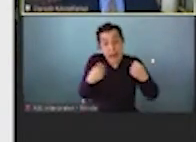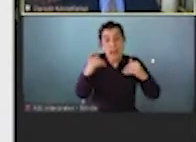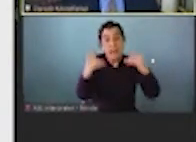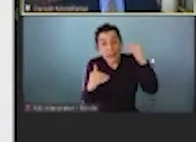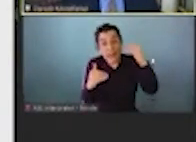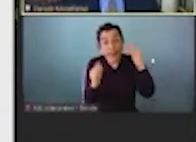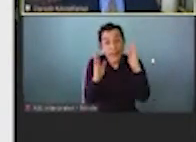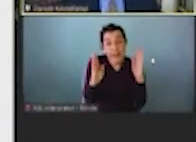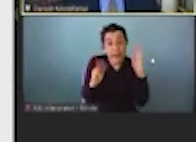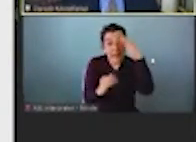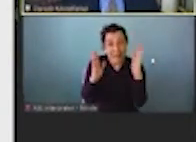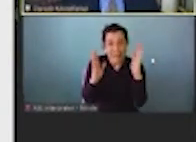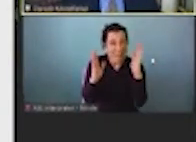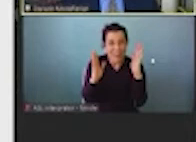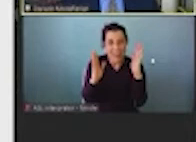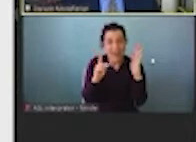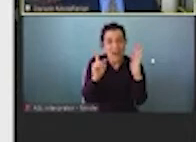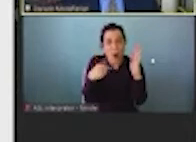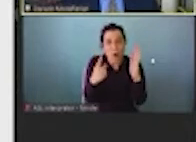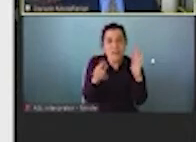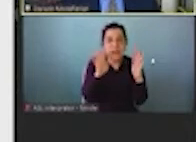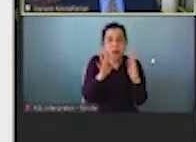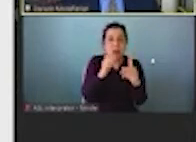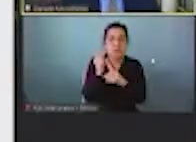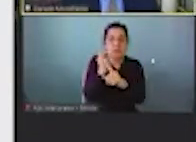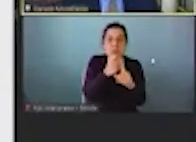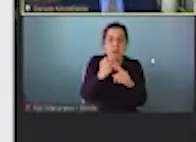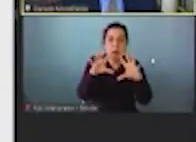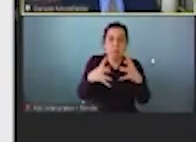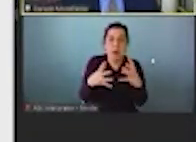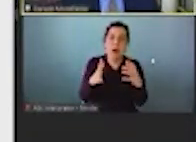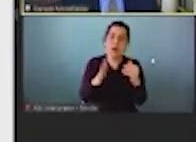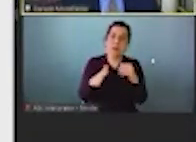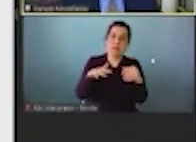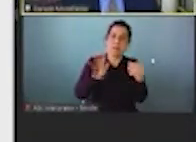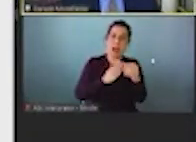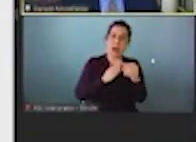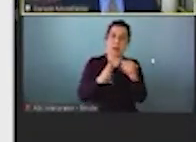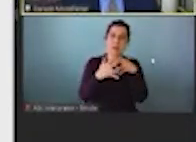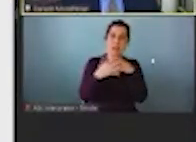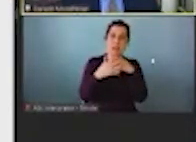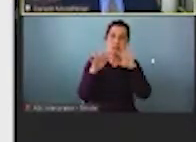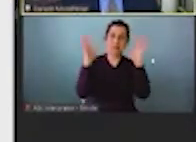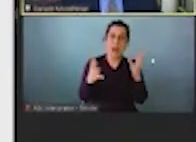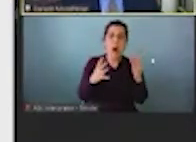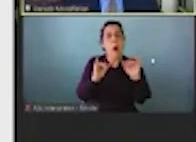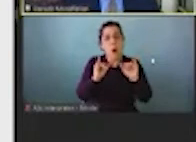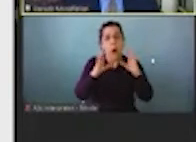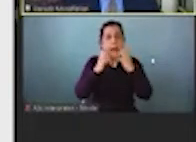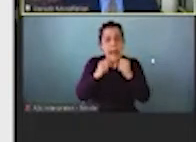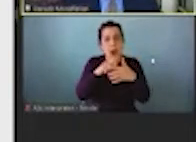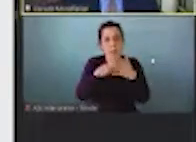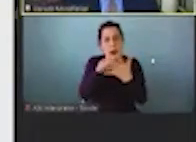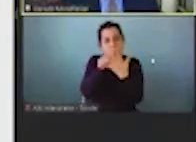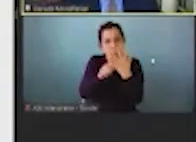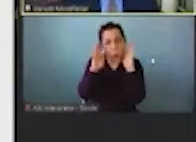we may only be reaching, you know, a minority of our country who are, you know, care about these issues which are traditionally